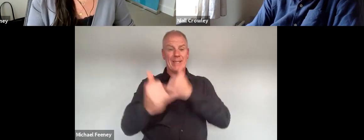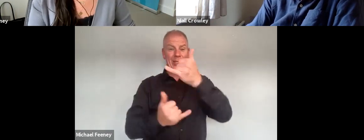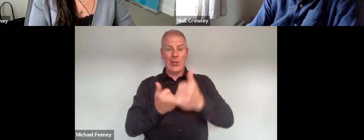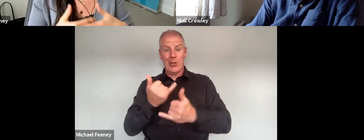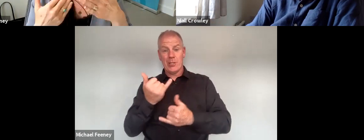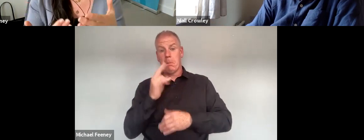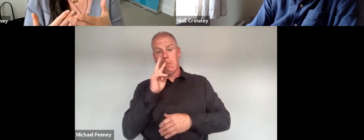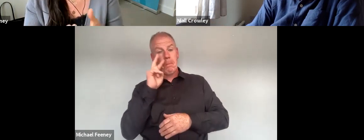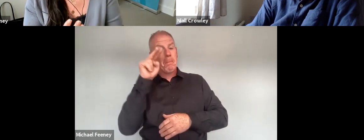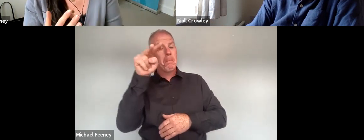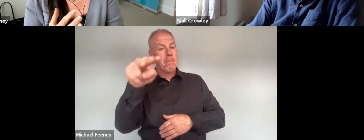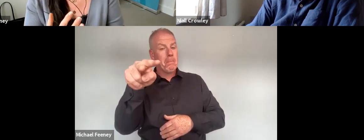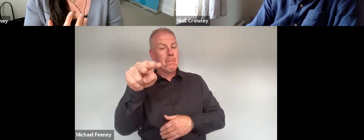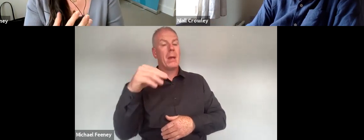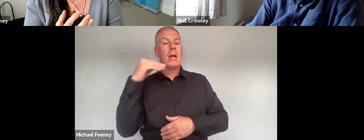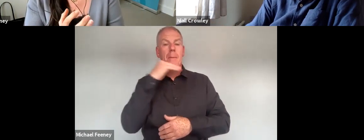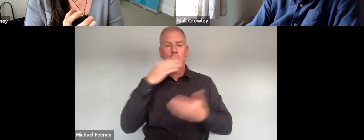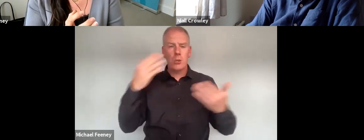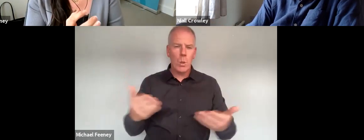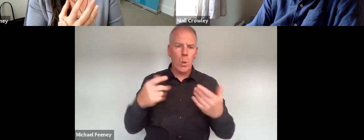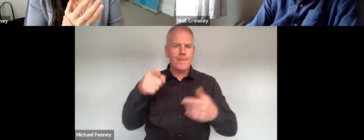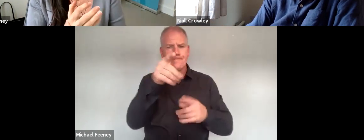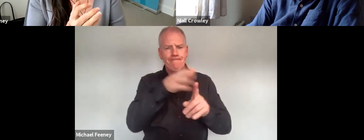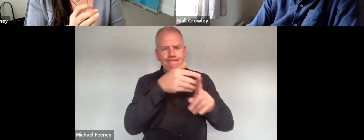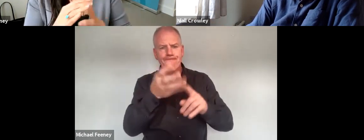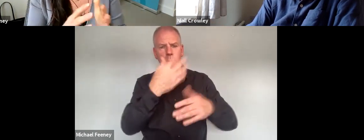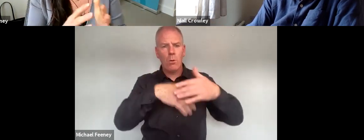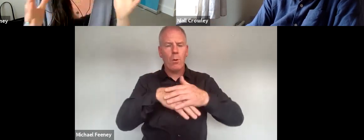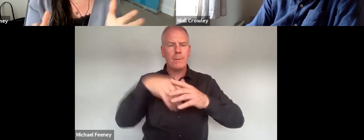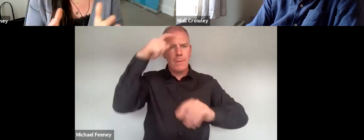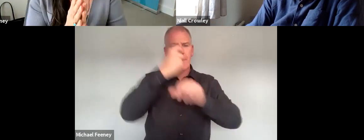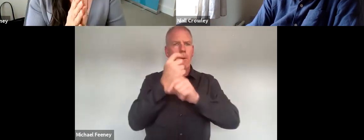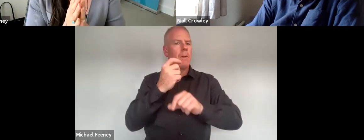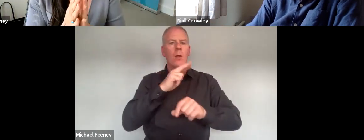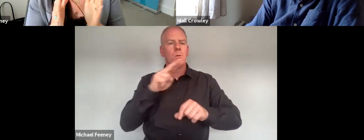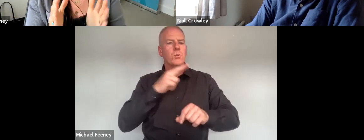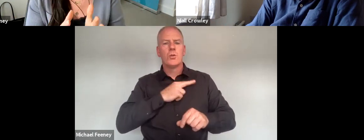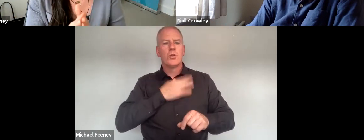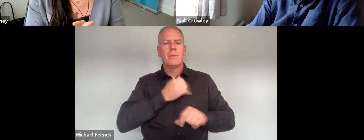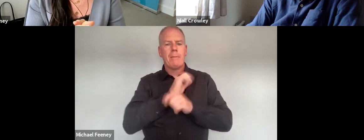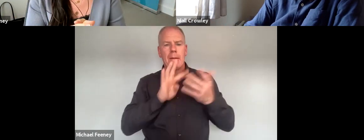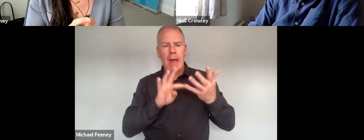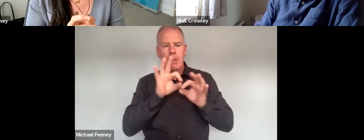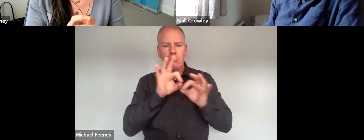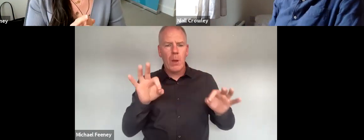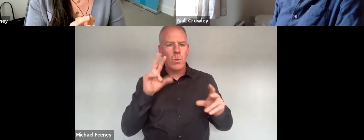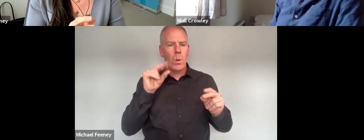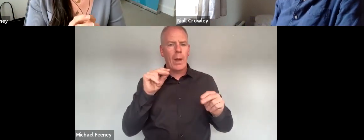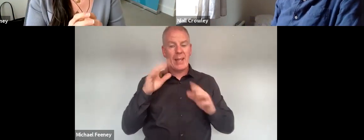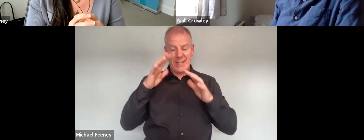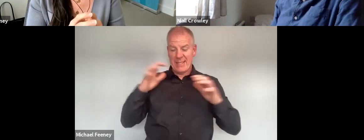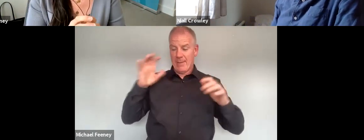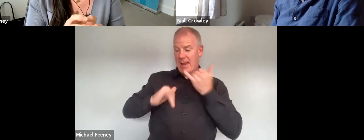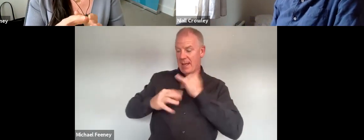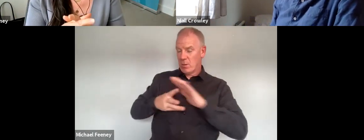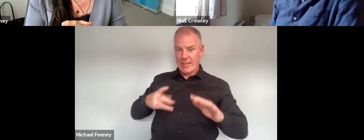like I think it's important to encourage government to consider not just the grounds and the seminar last week obviously touched